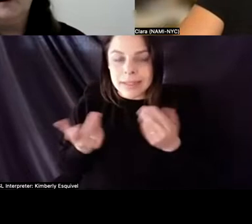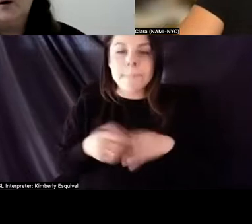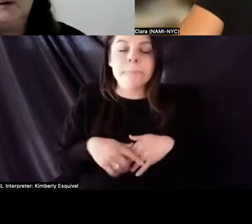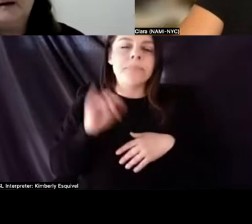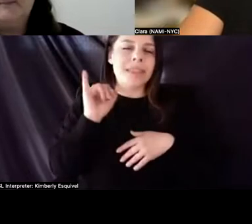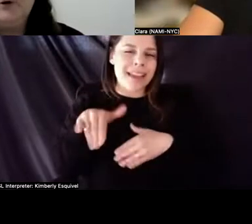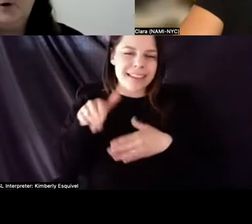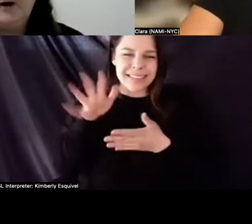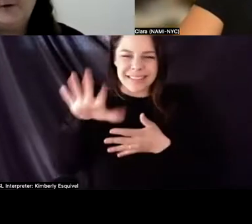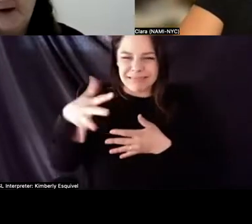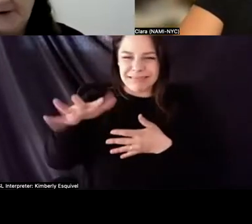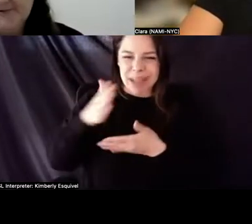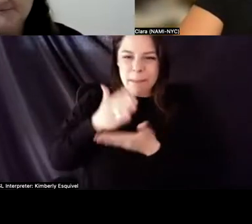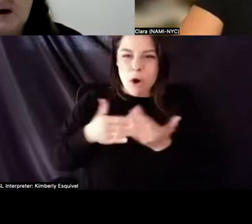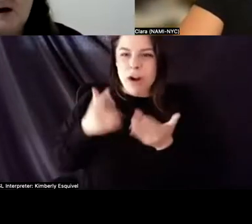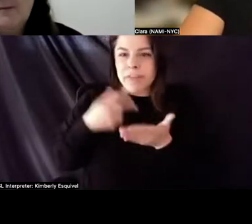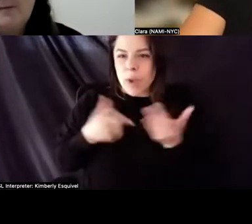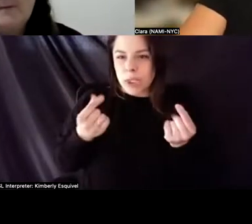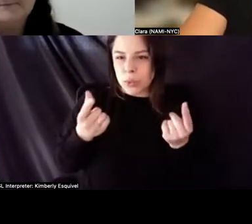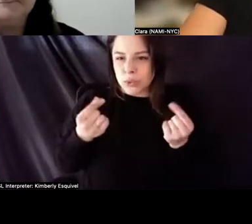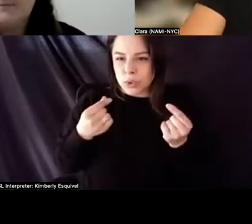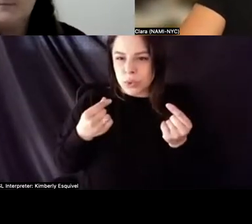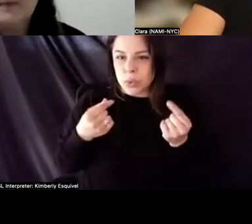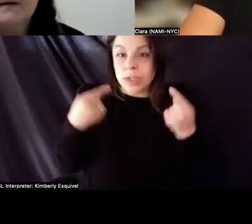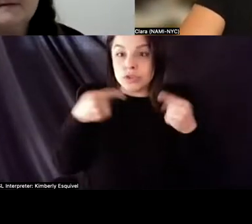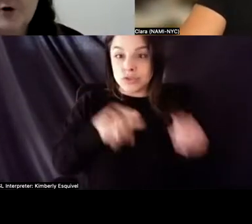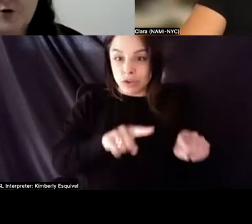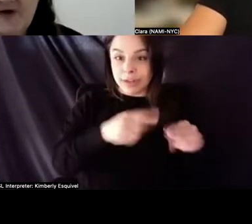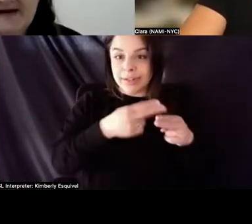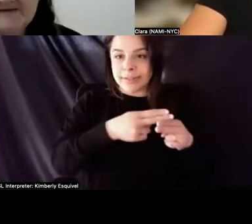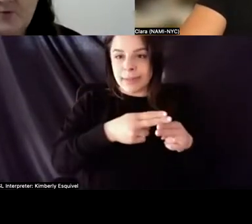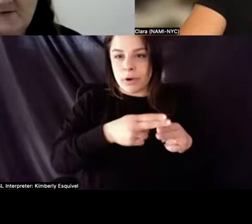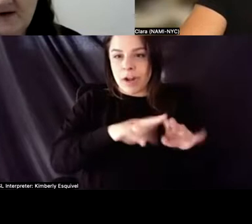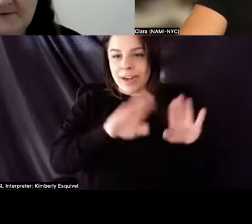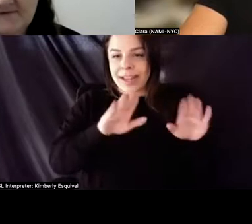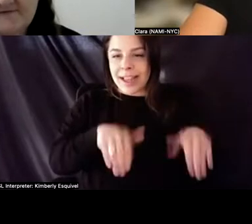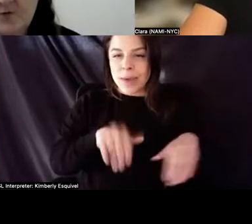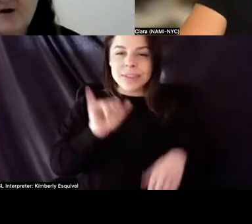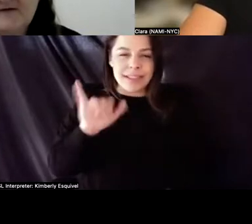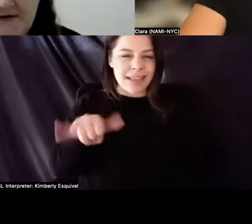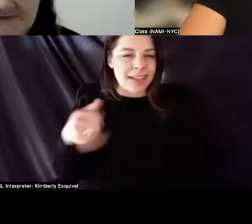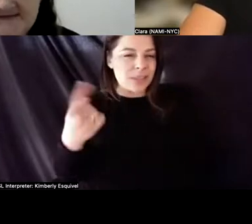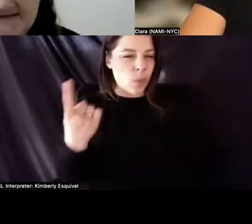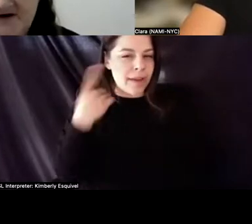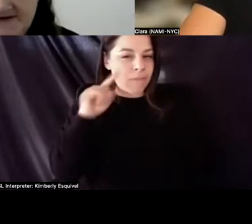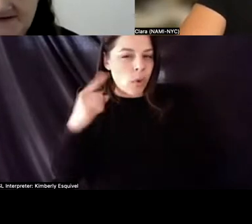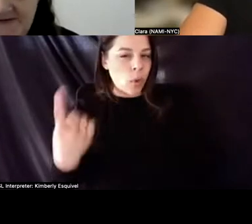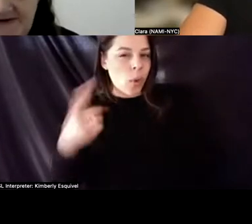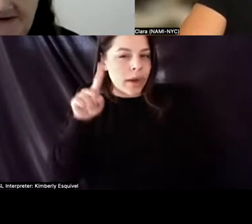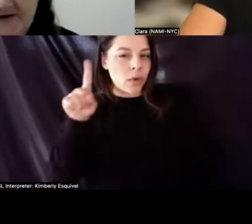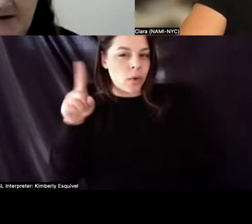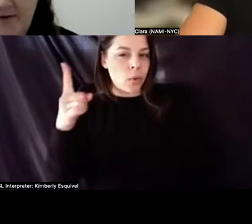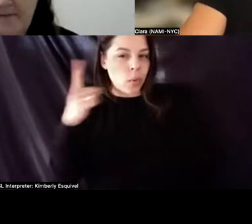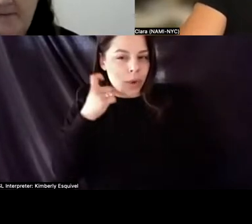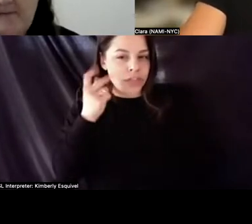part of what you're going to be doing while you're there. Um, so that is one of the, for one of the questions I saw in that